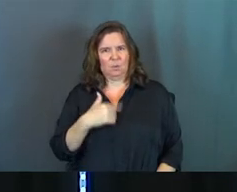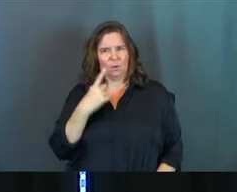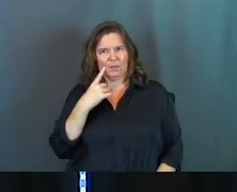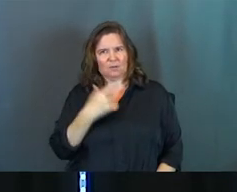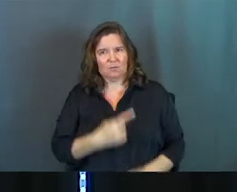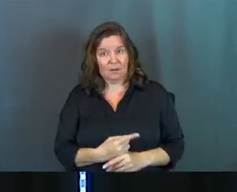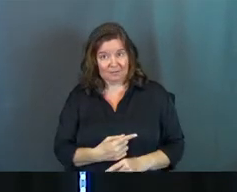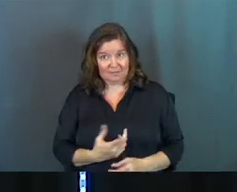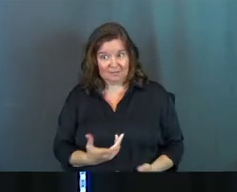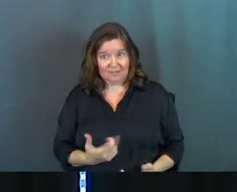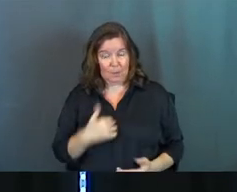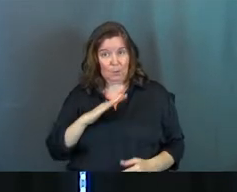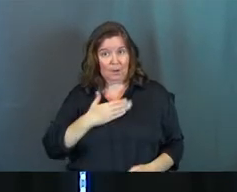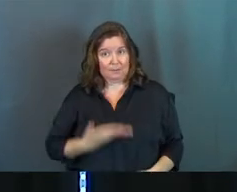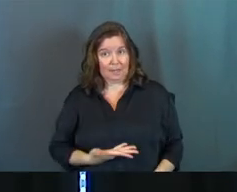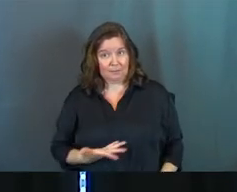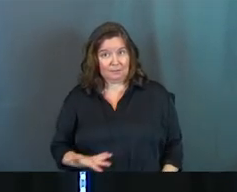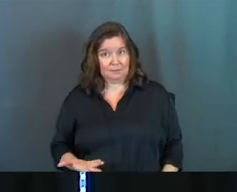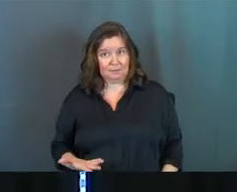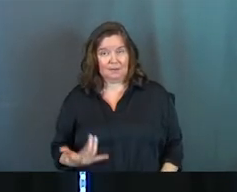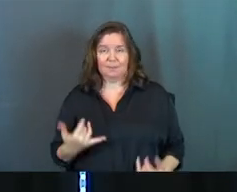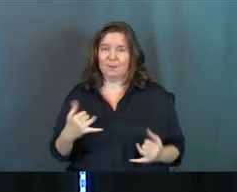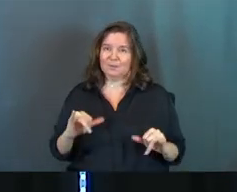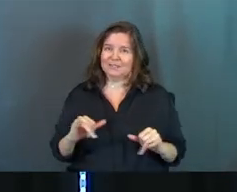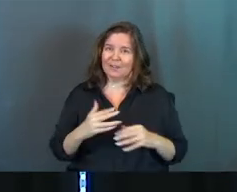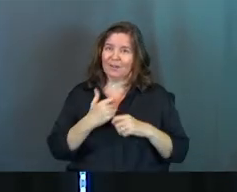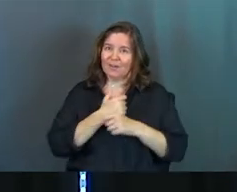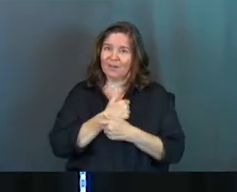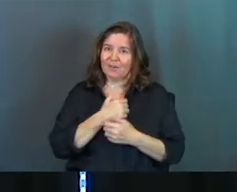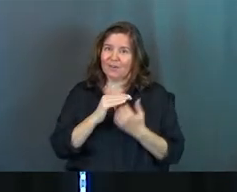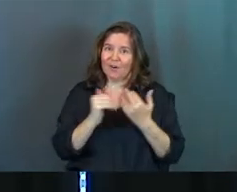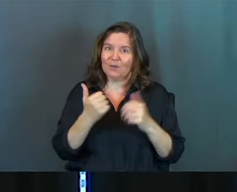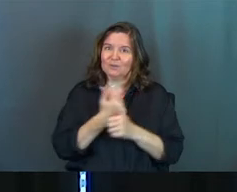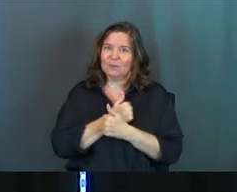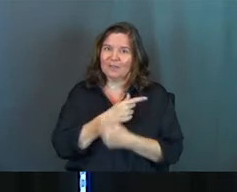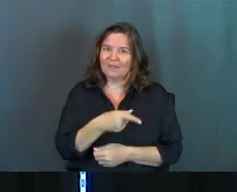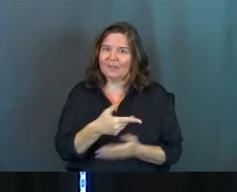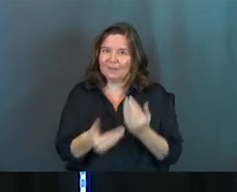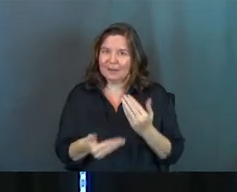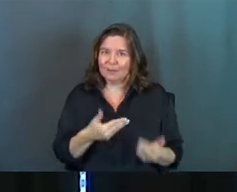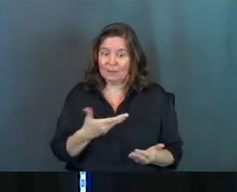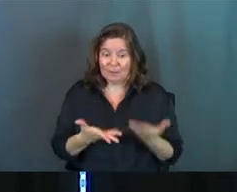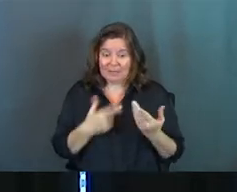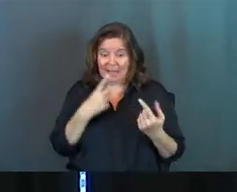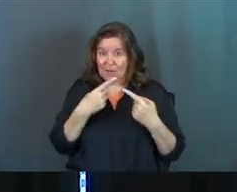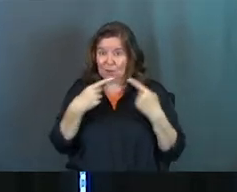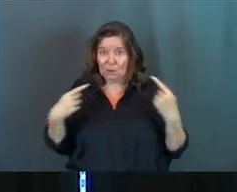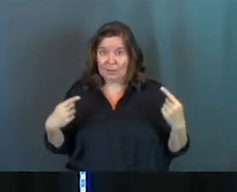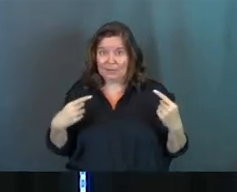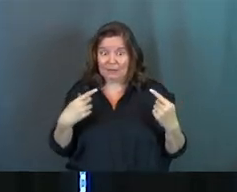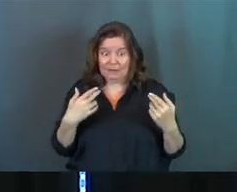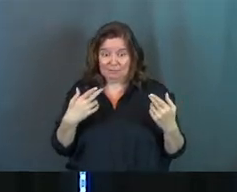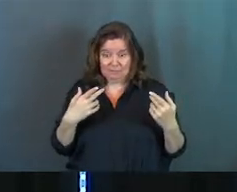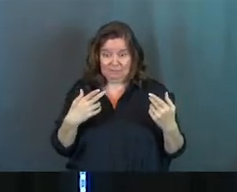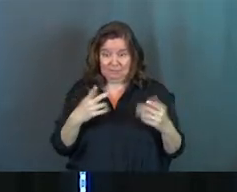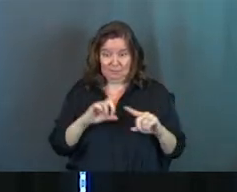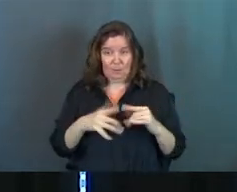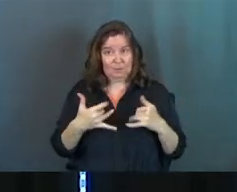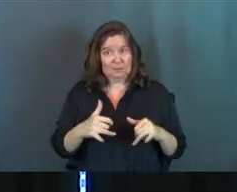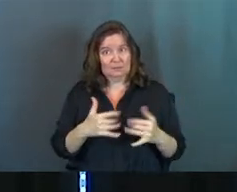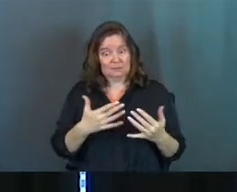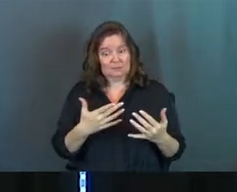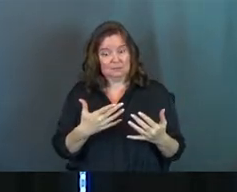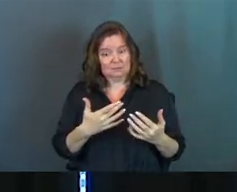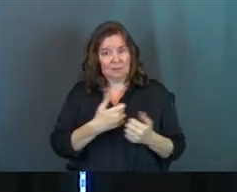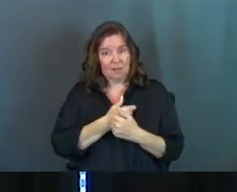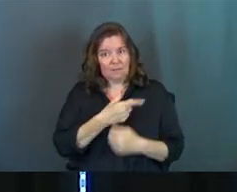right? And we're upset about them, but we're still called to love them. We may not agree, but we're still called to love them. And